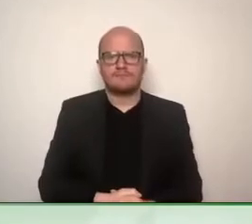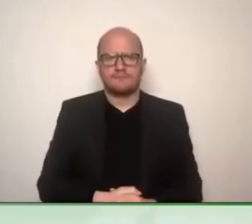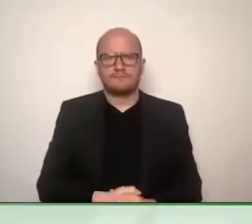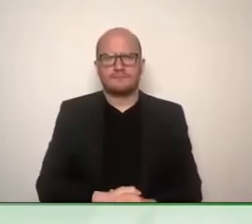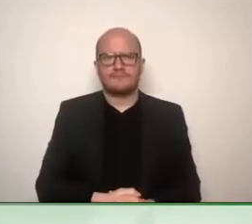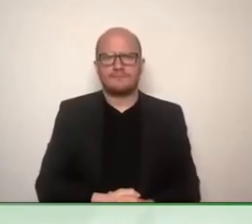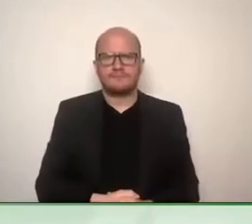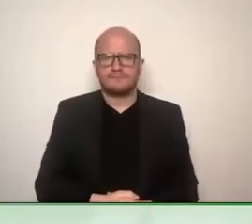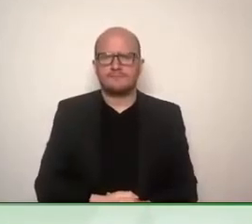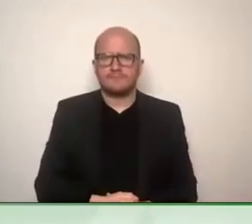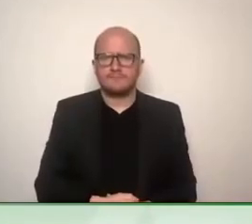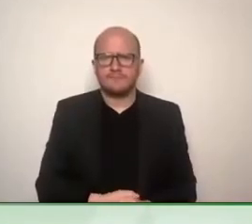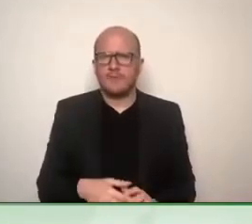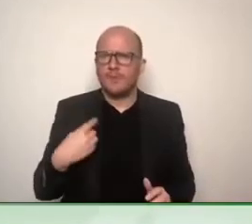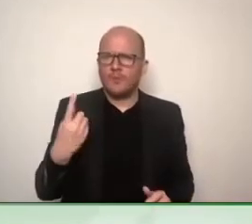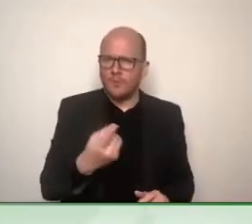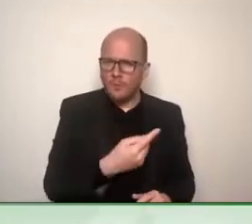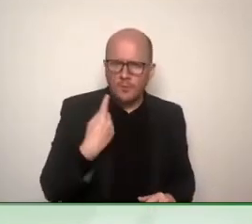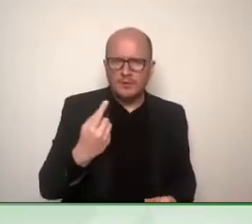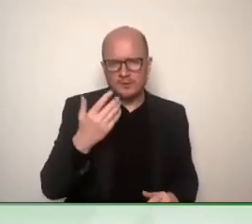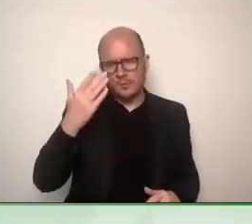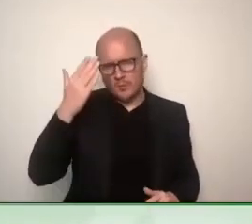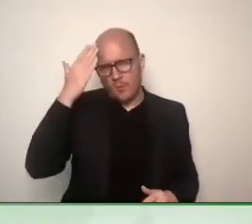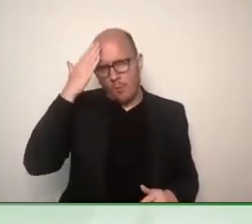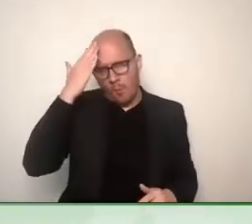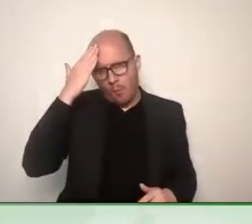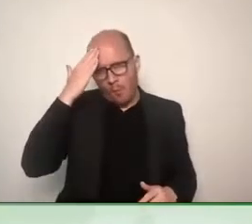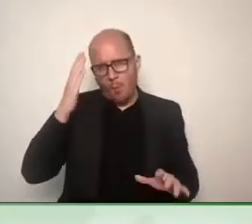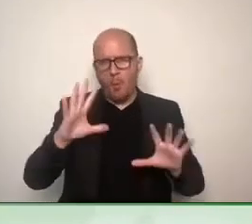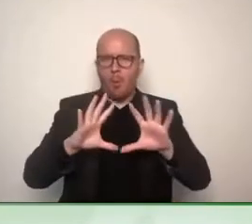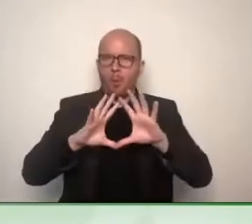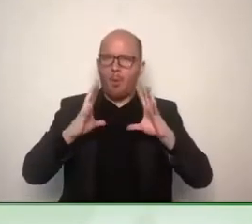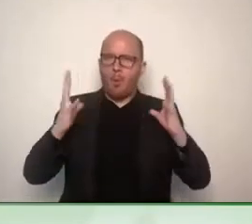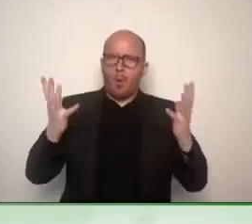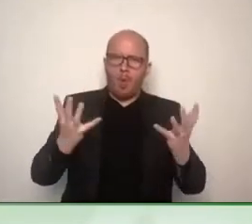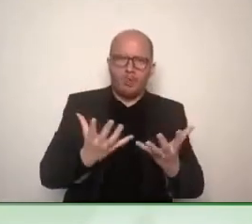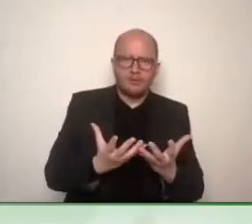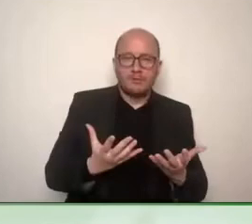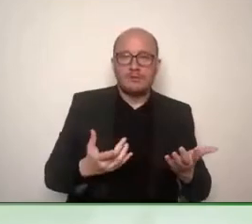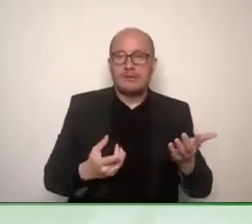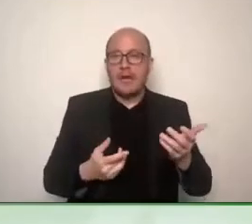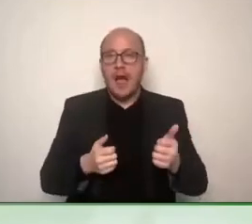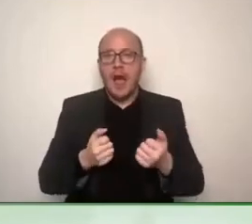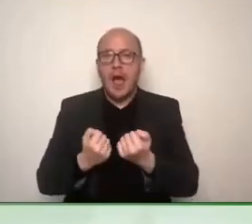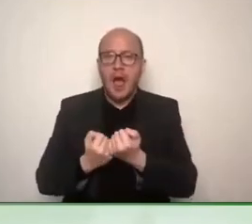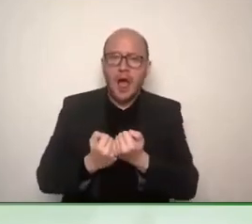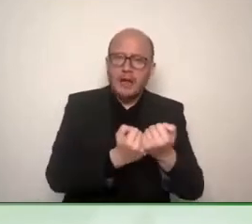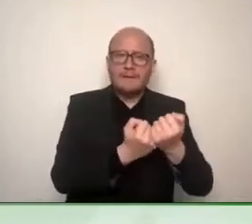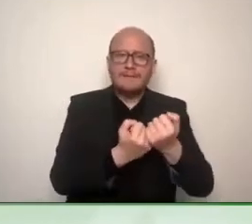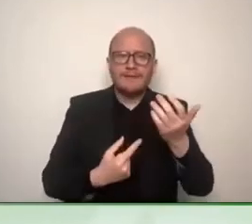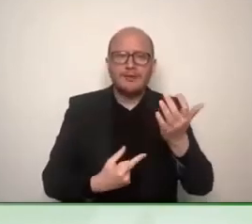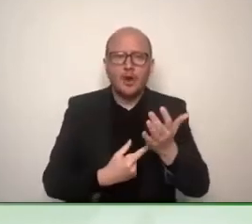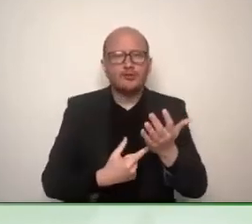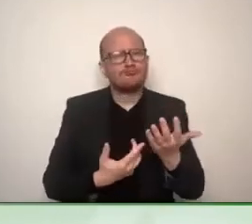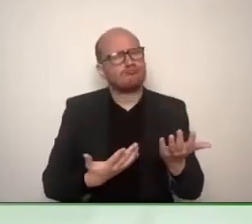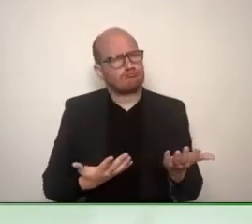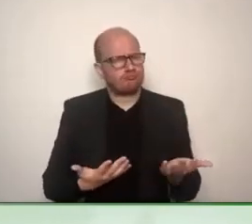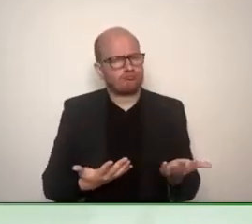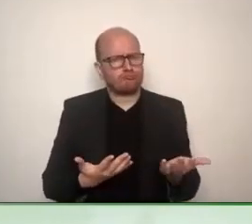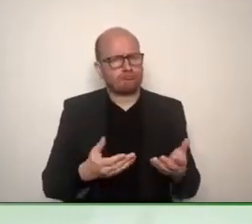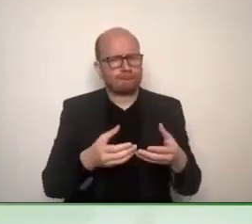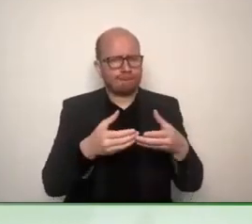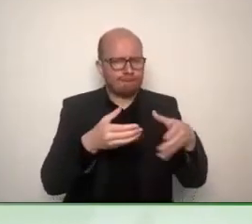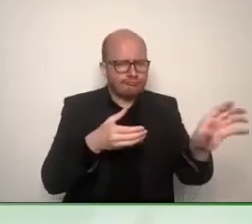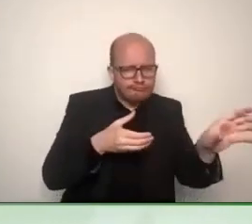that worldwide is an extremely fragmented field with very different procedures. So we think it's important to develop some